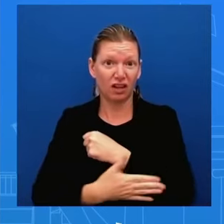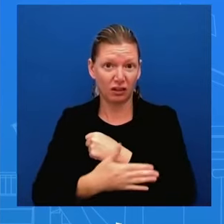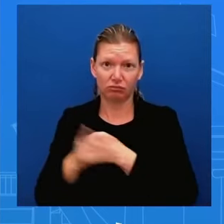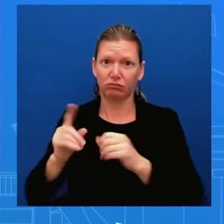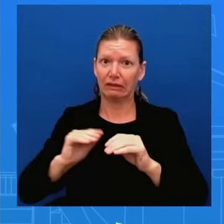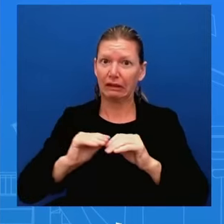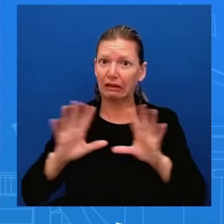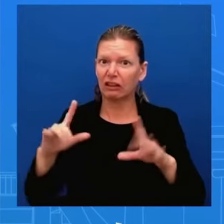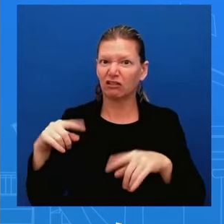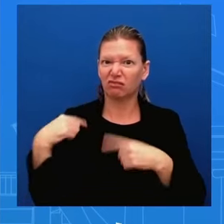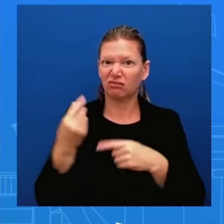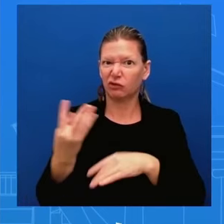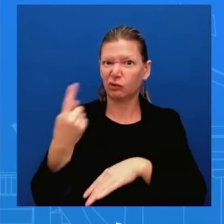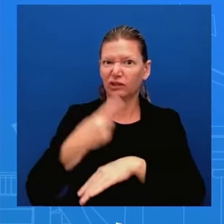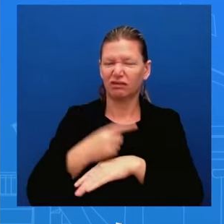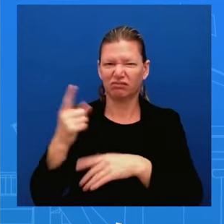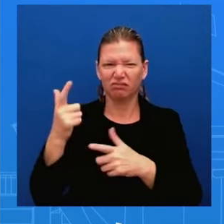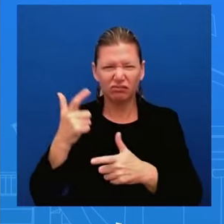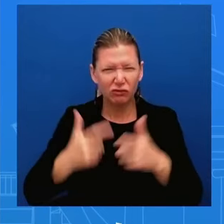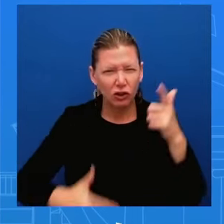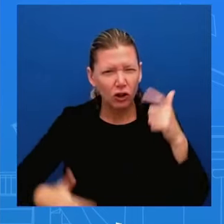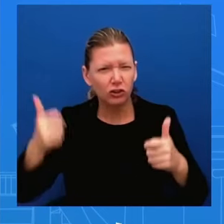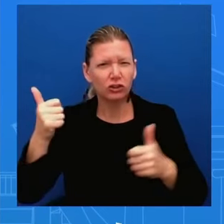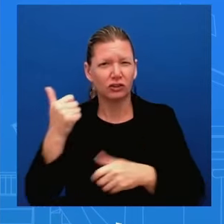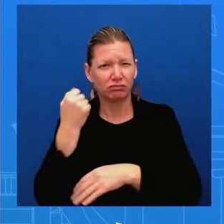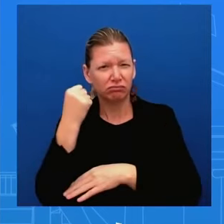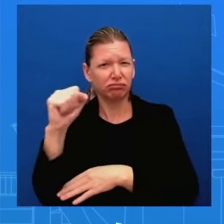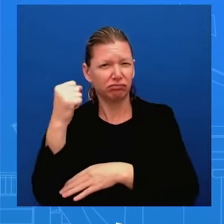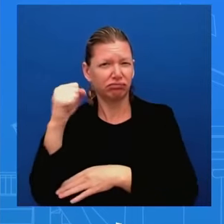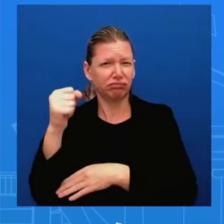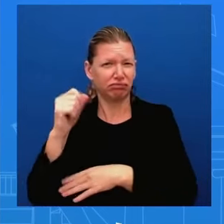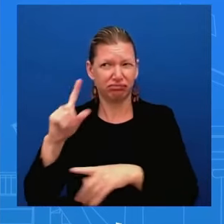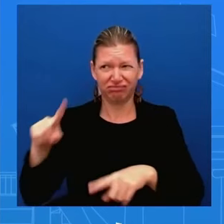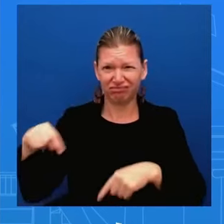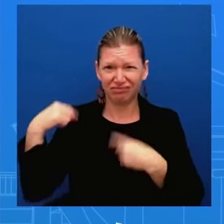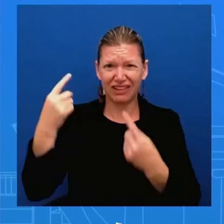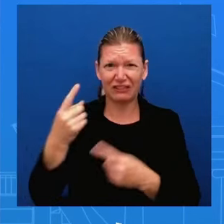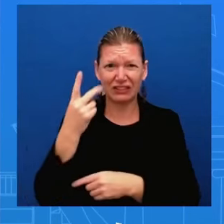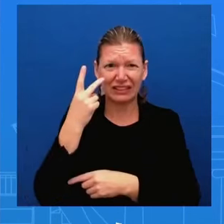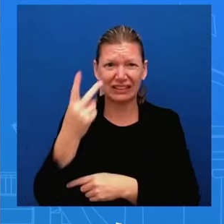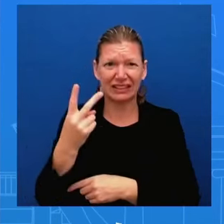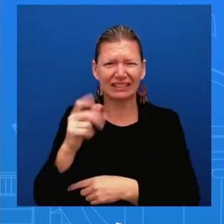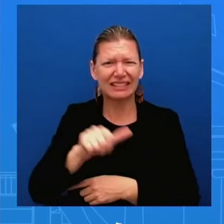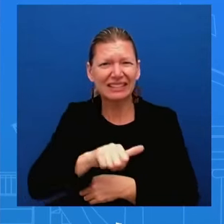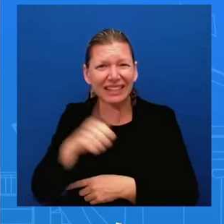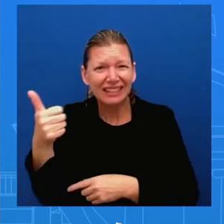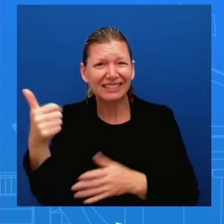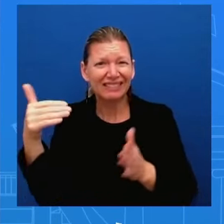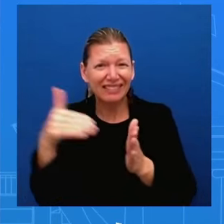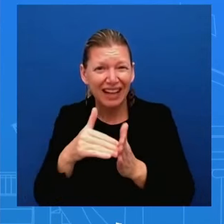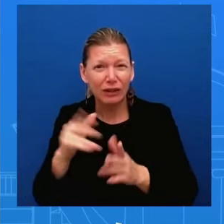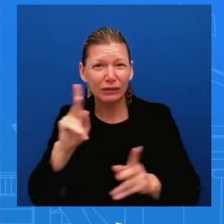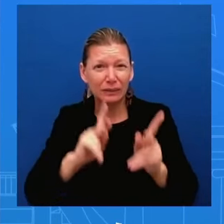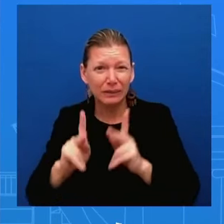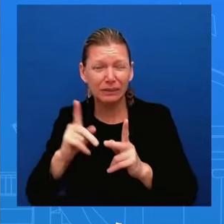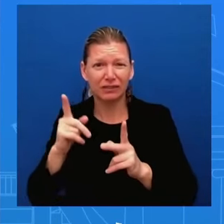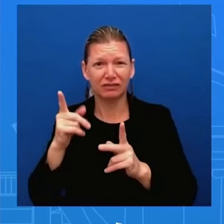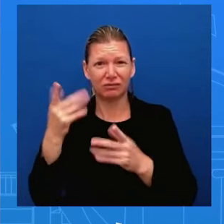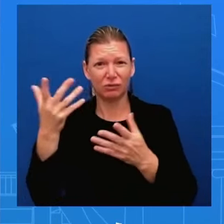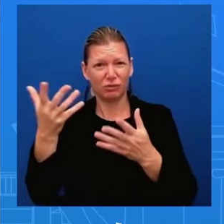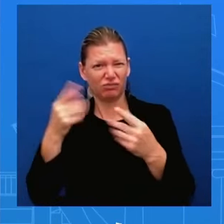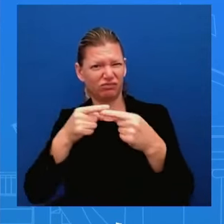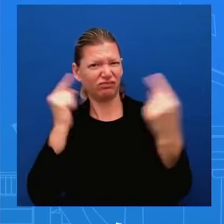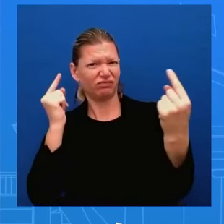seen uh in in that country and so but we want to make sure that we put out our uh disapproval our disagreement